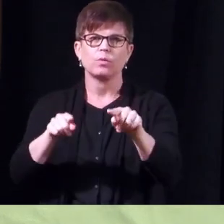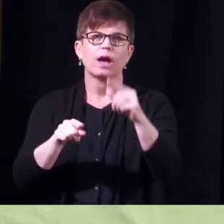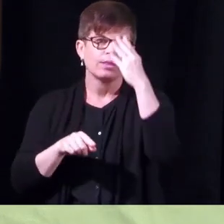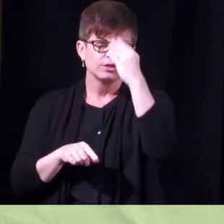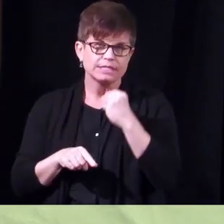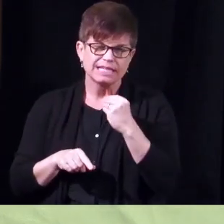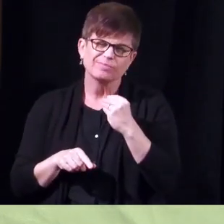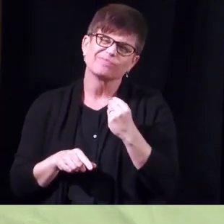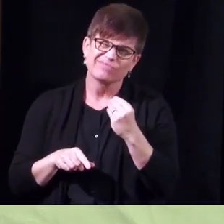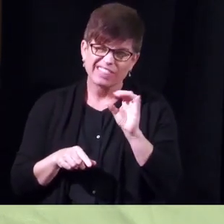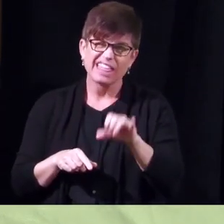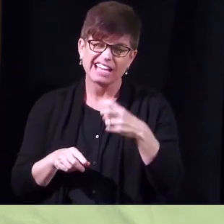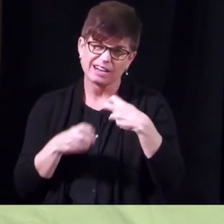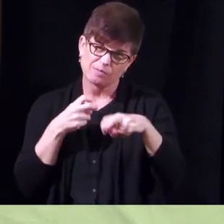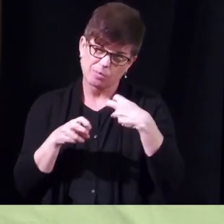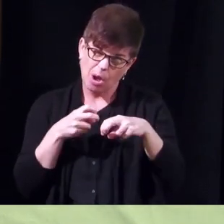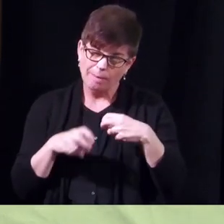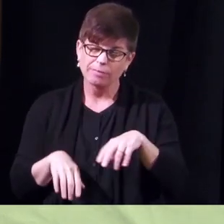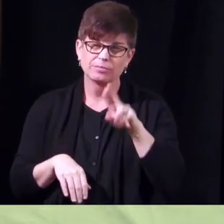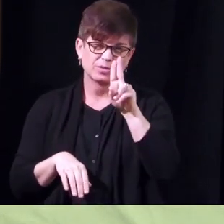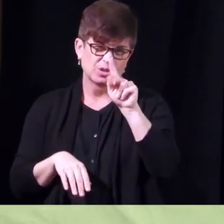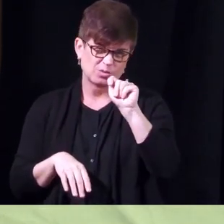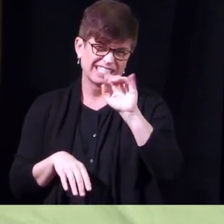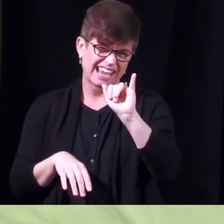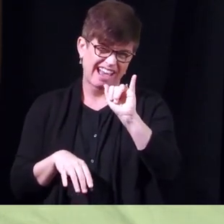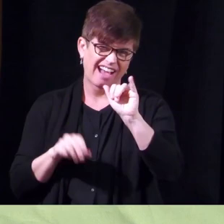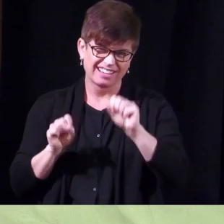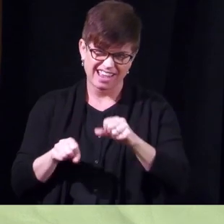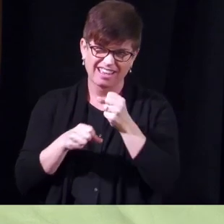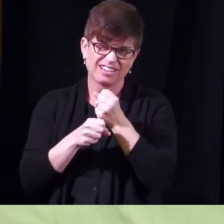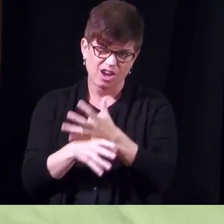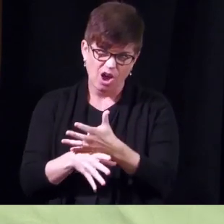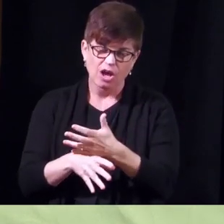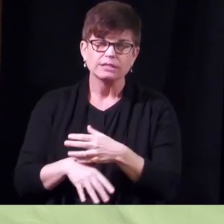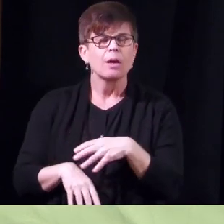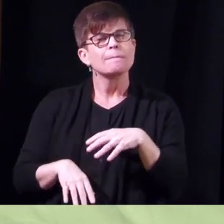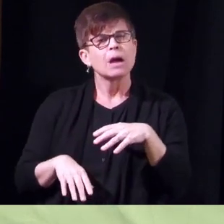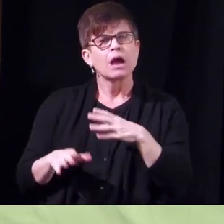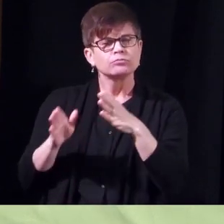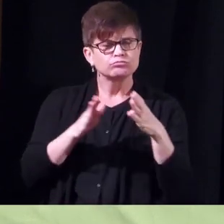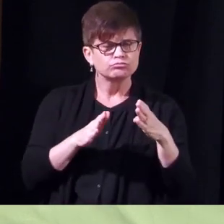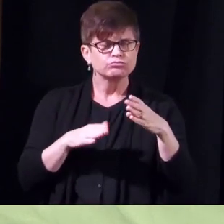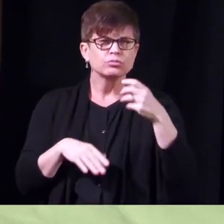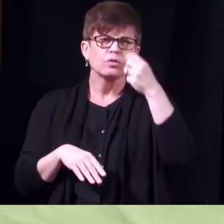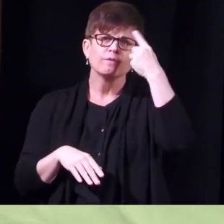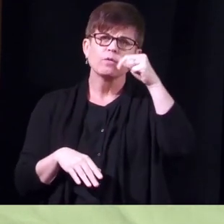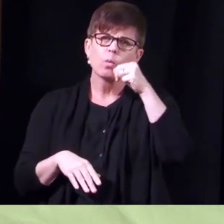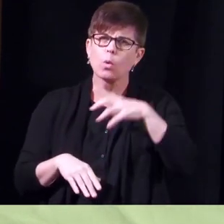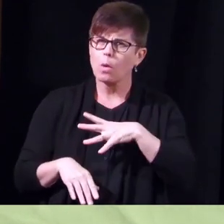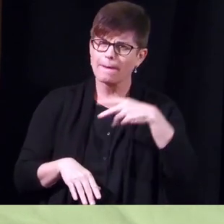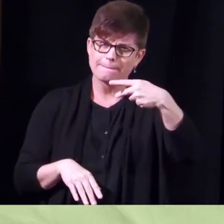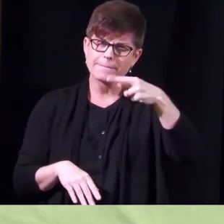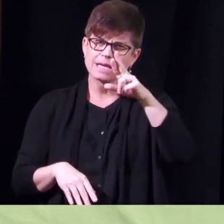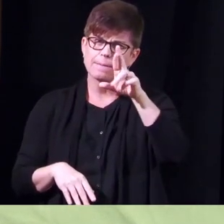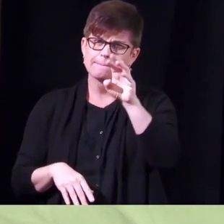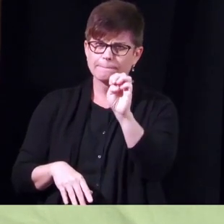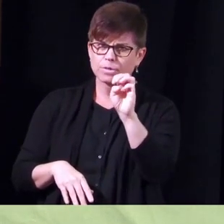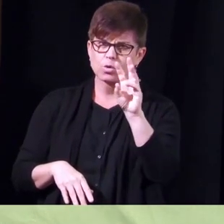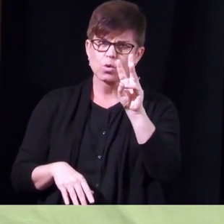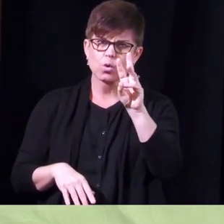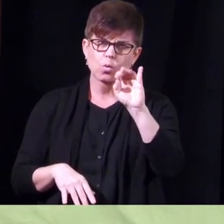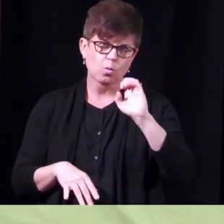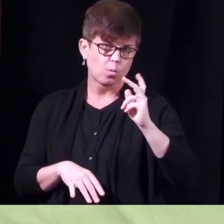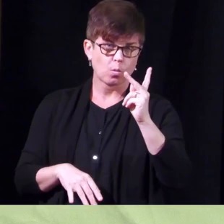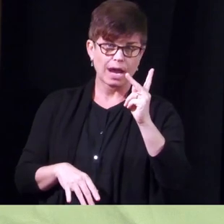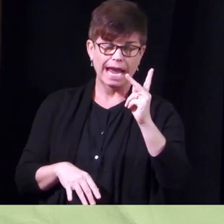have problems that patients can get urinary infections and so on from them but the pure wick is a really simple clever device that's basically just a